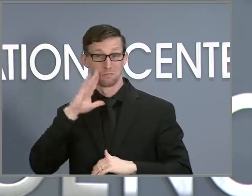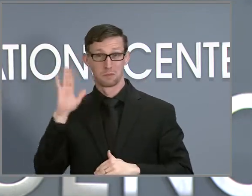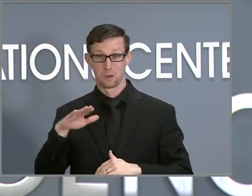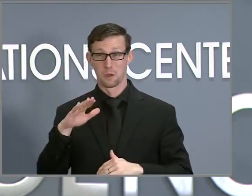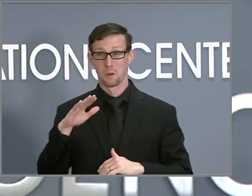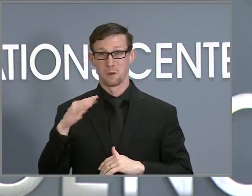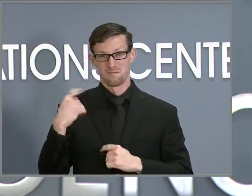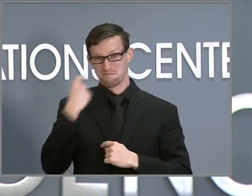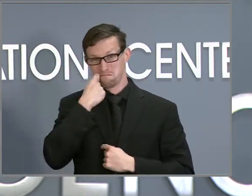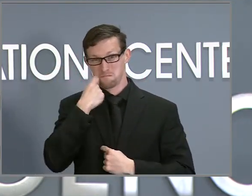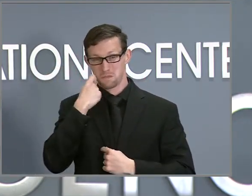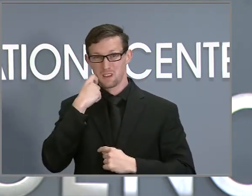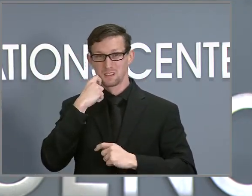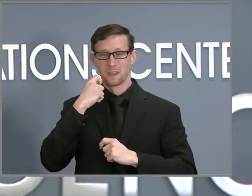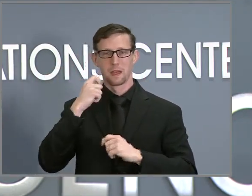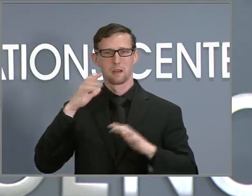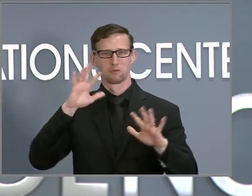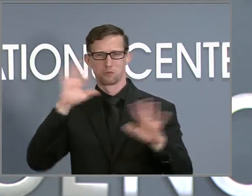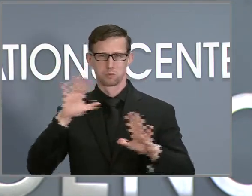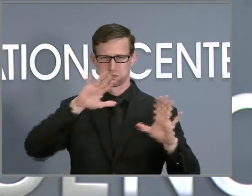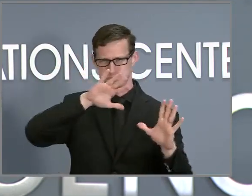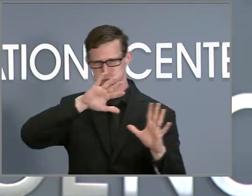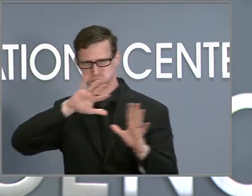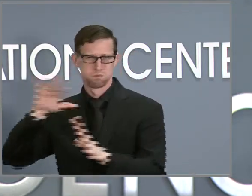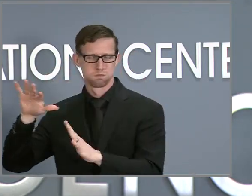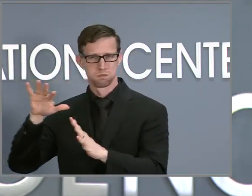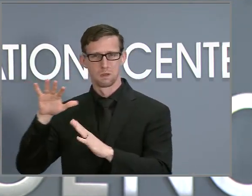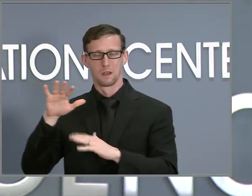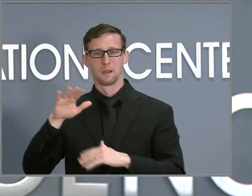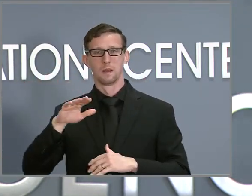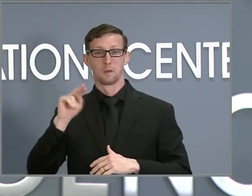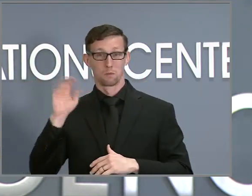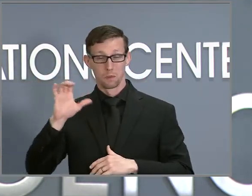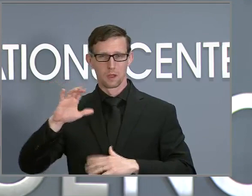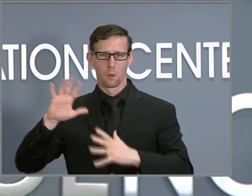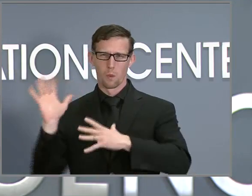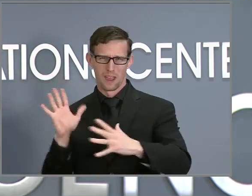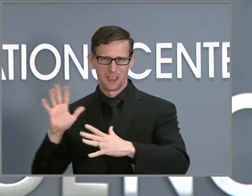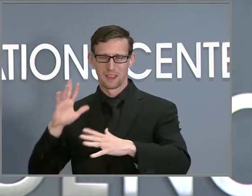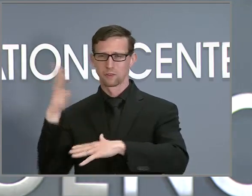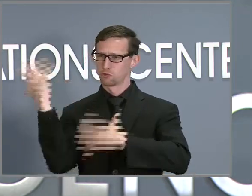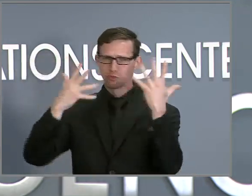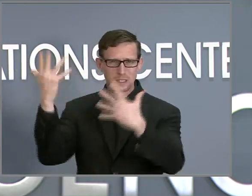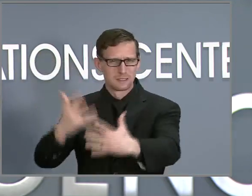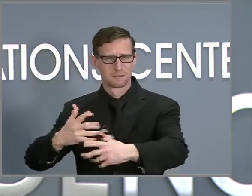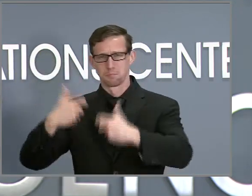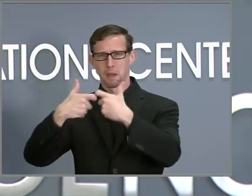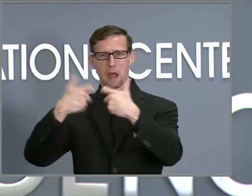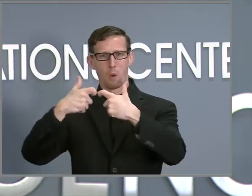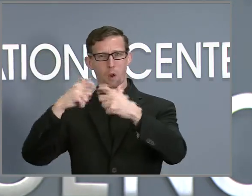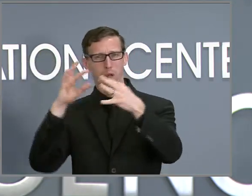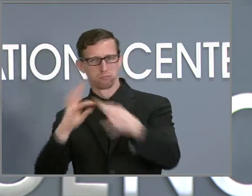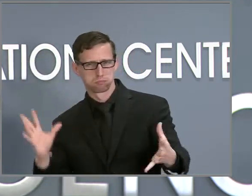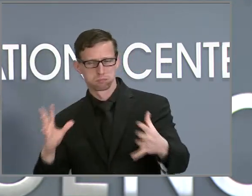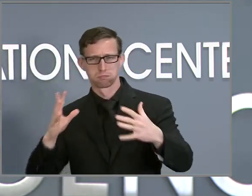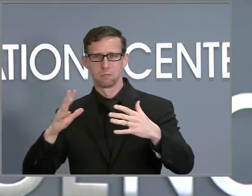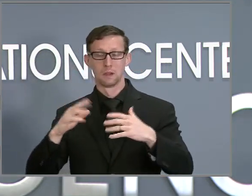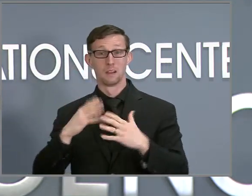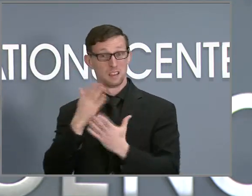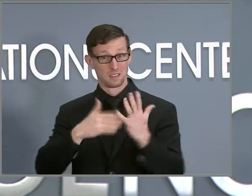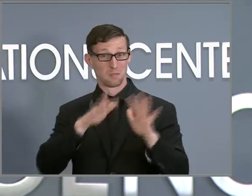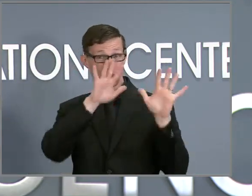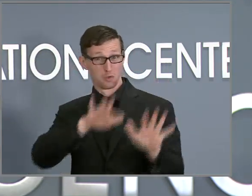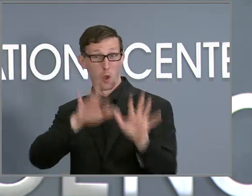system moved across our state and brought high winds and flooding and down trees and power outages and snow in some areas.